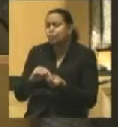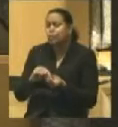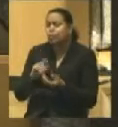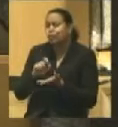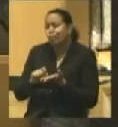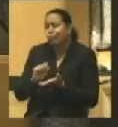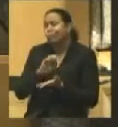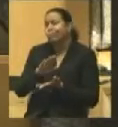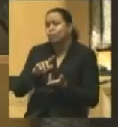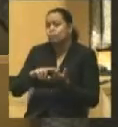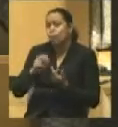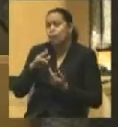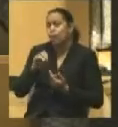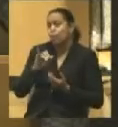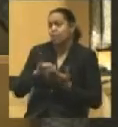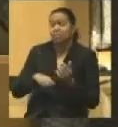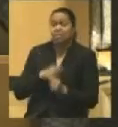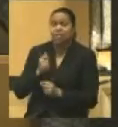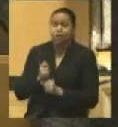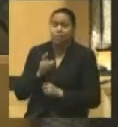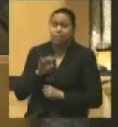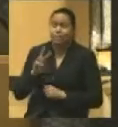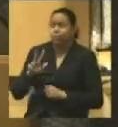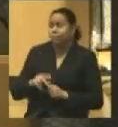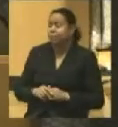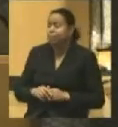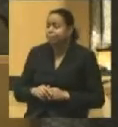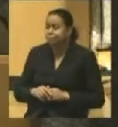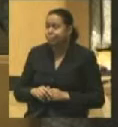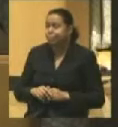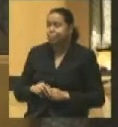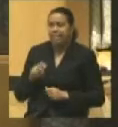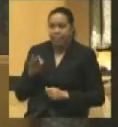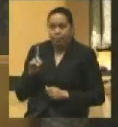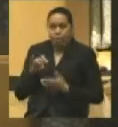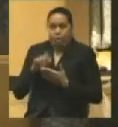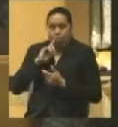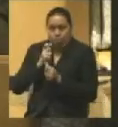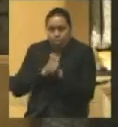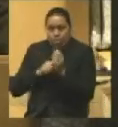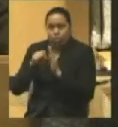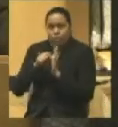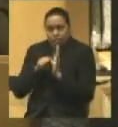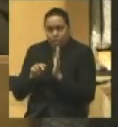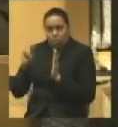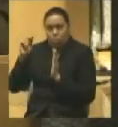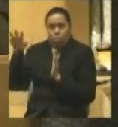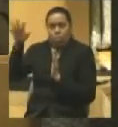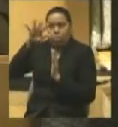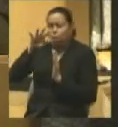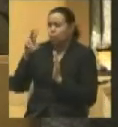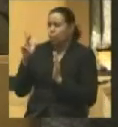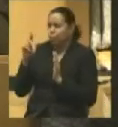Ohio that election summer in 1863. Now, if he'd done that for all the states in the North, 23